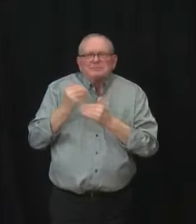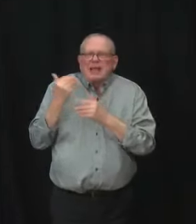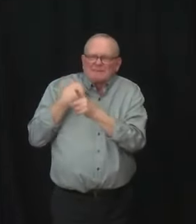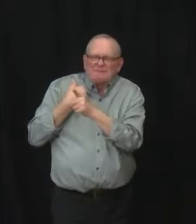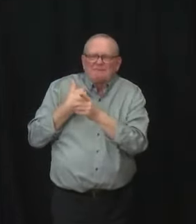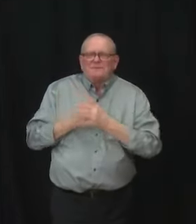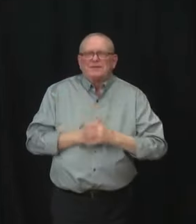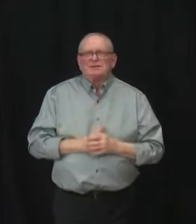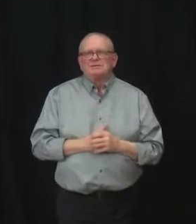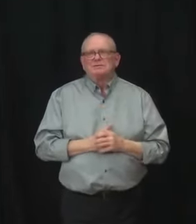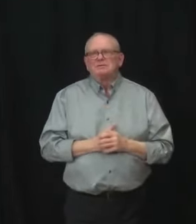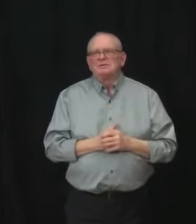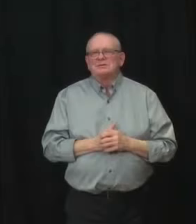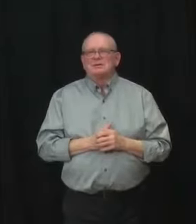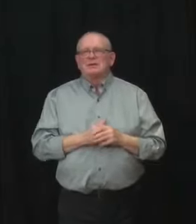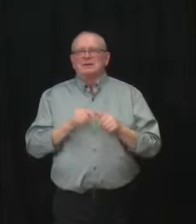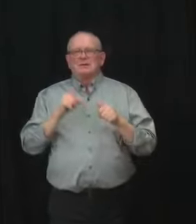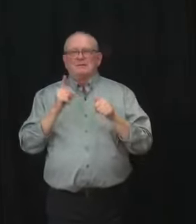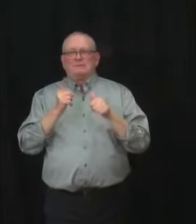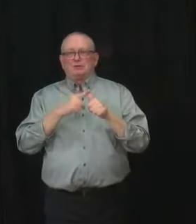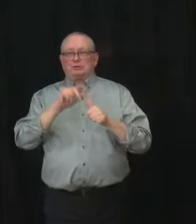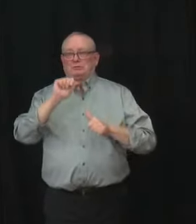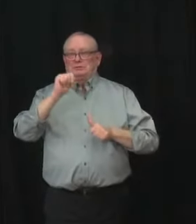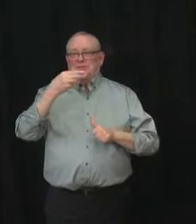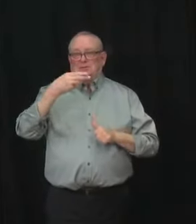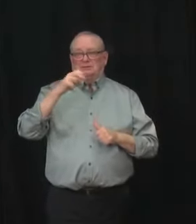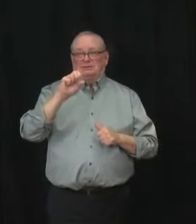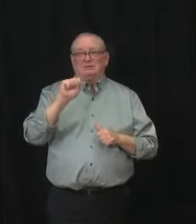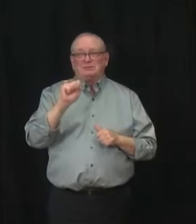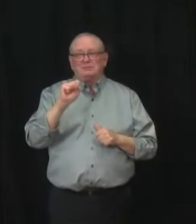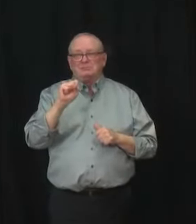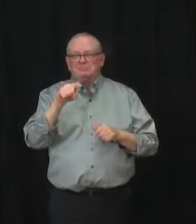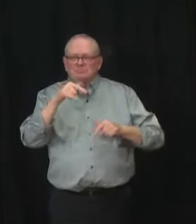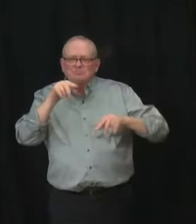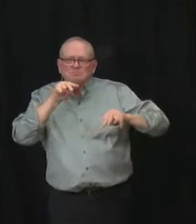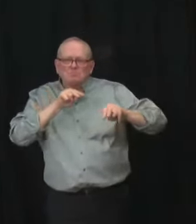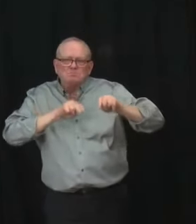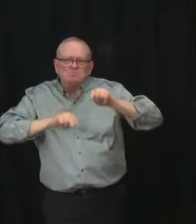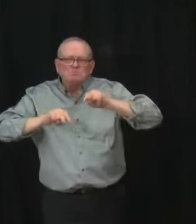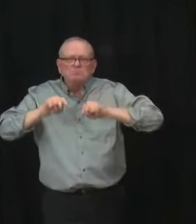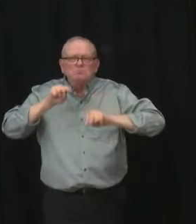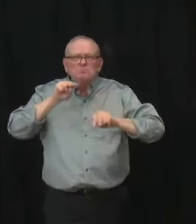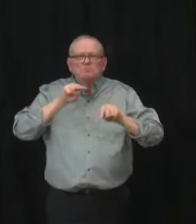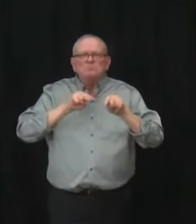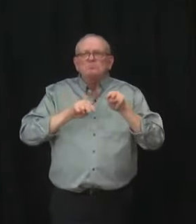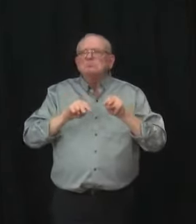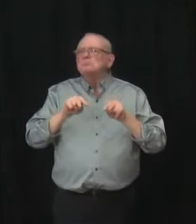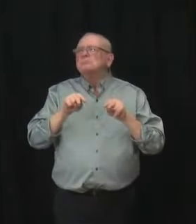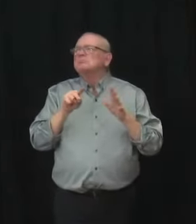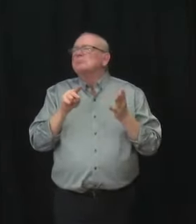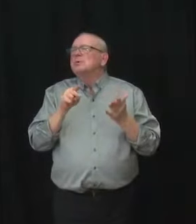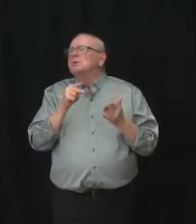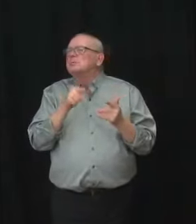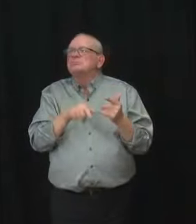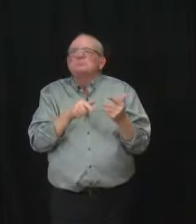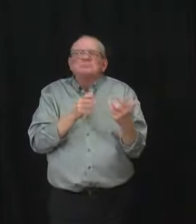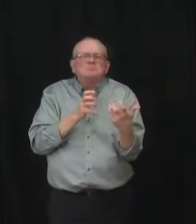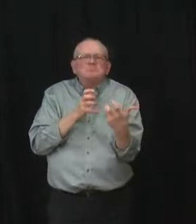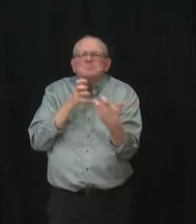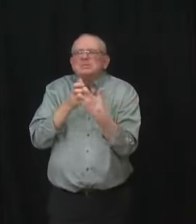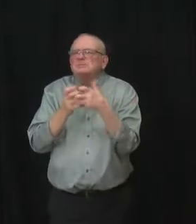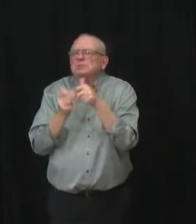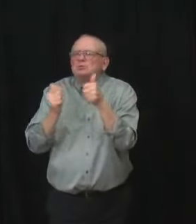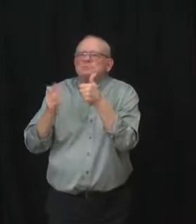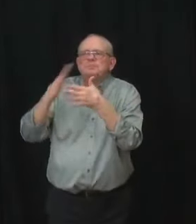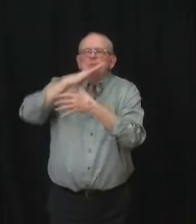assessment by AHS HealthLink. Albertans are asked not to call pharmacies or physician offices directly.